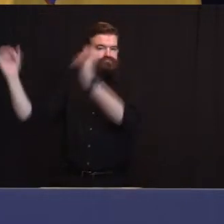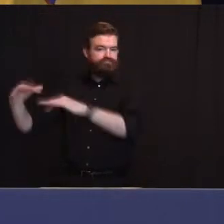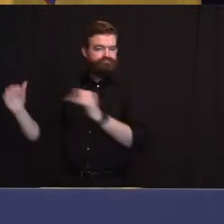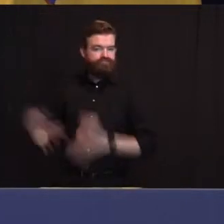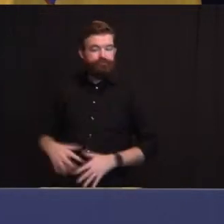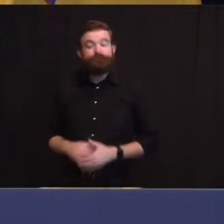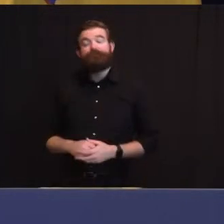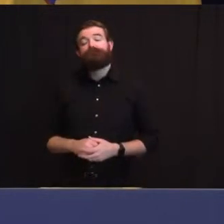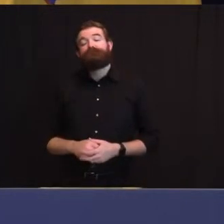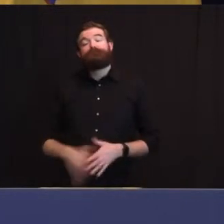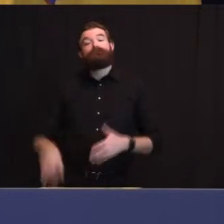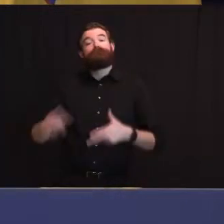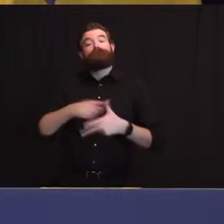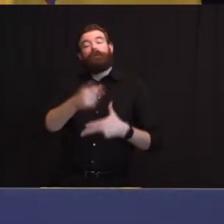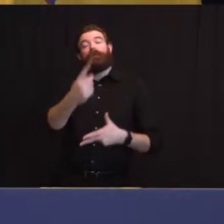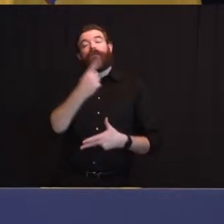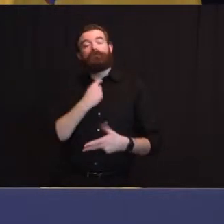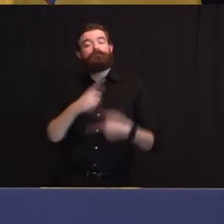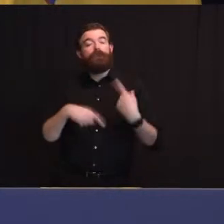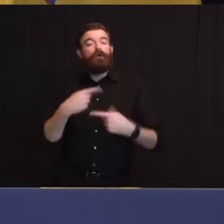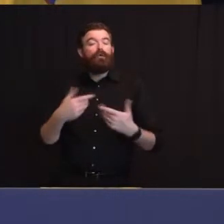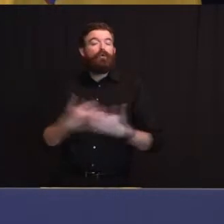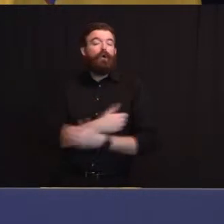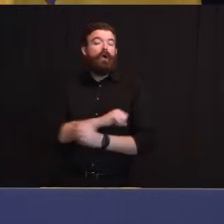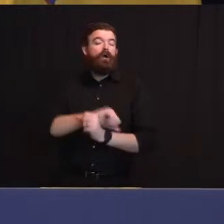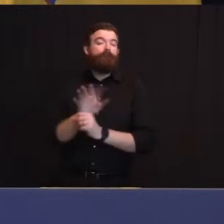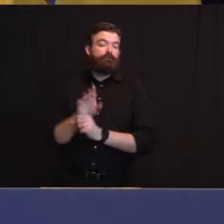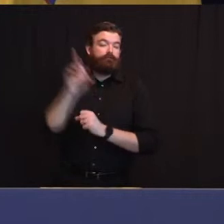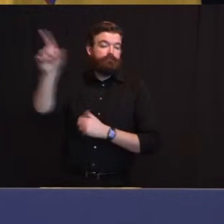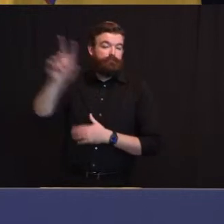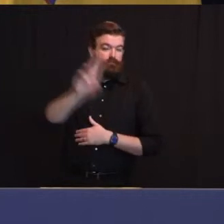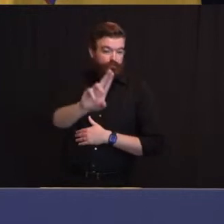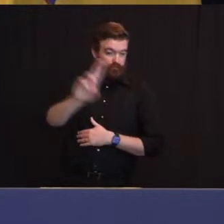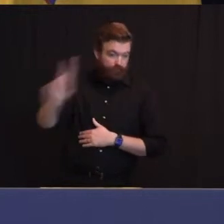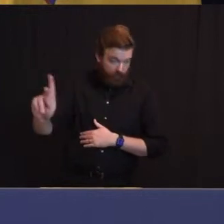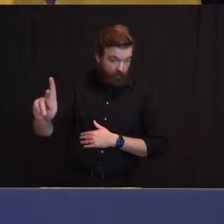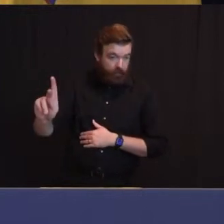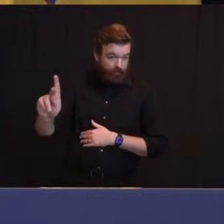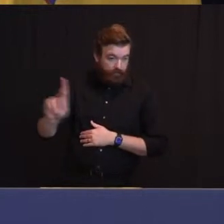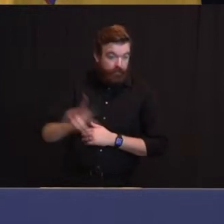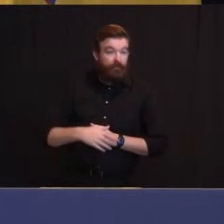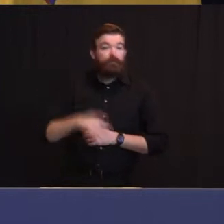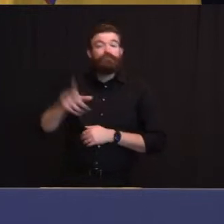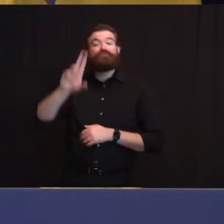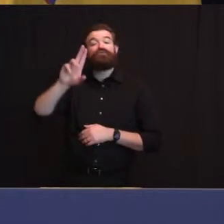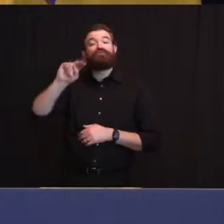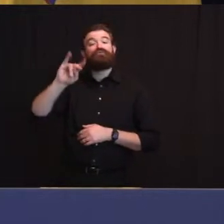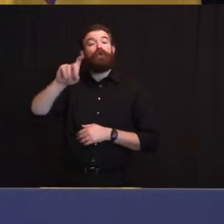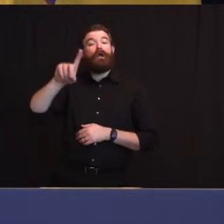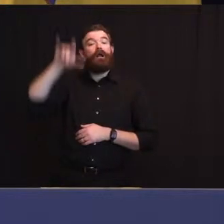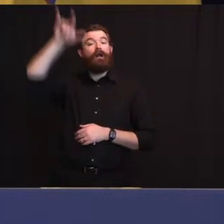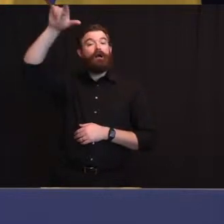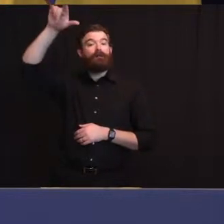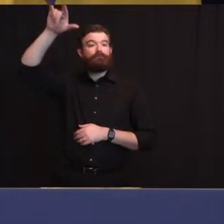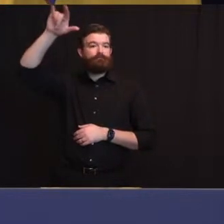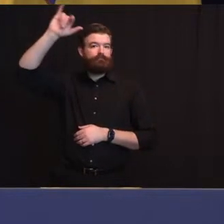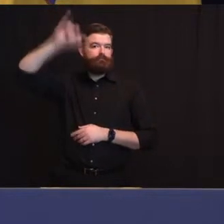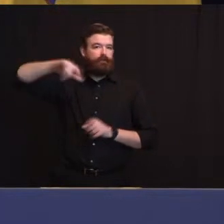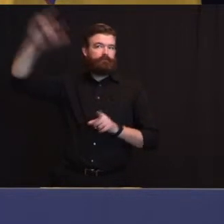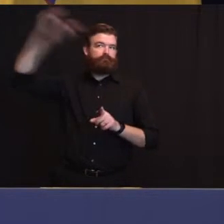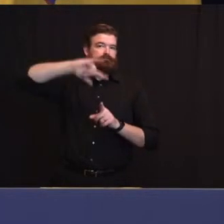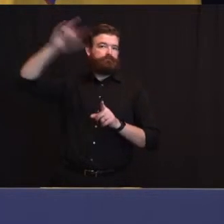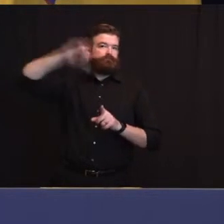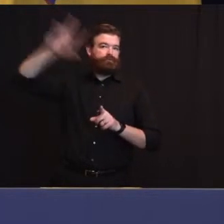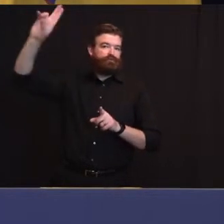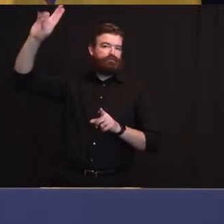United Airlines effective today is doing their triple checking that you've had a negative test